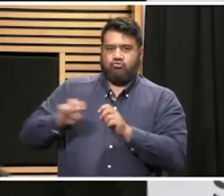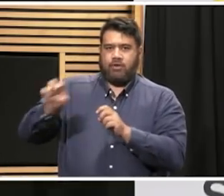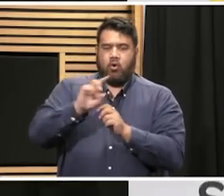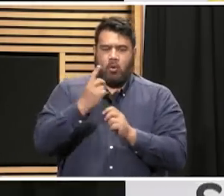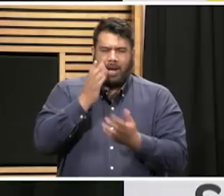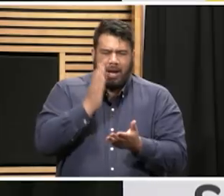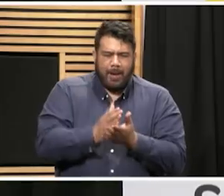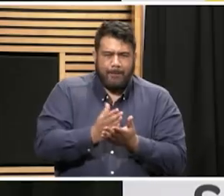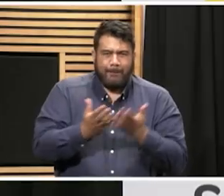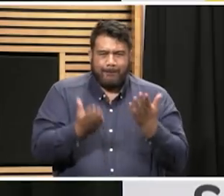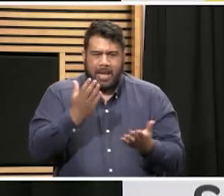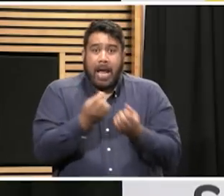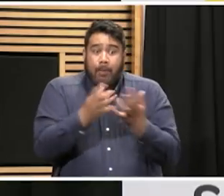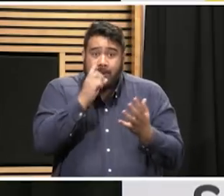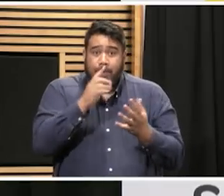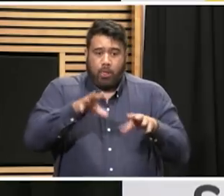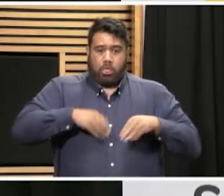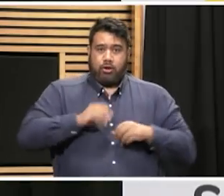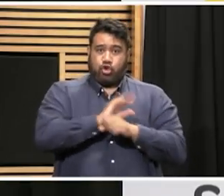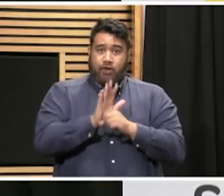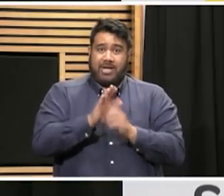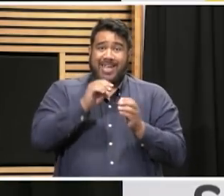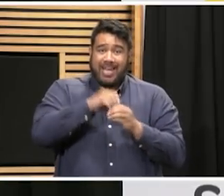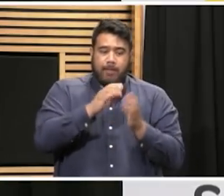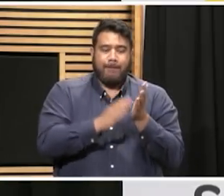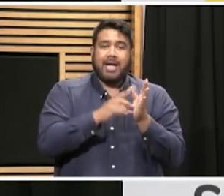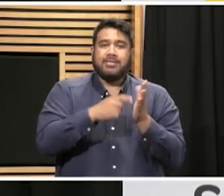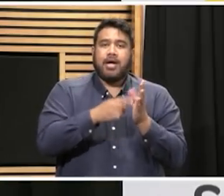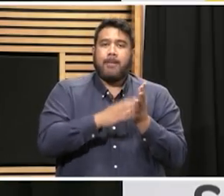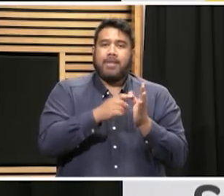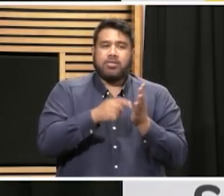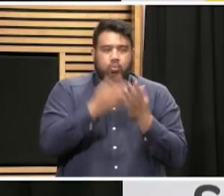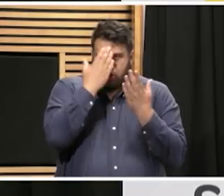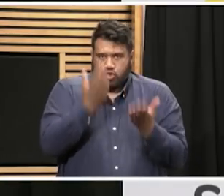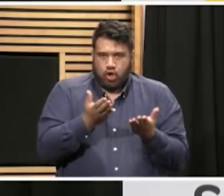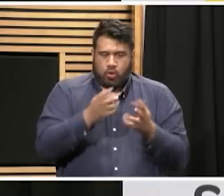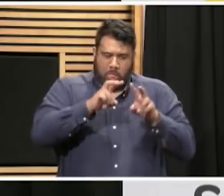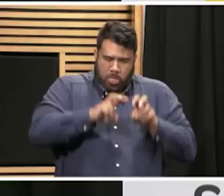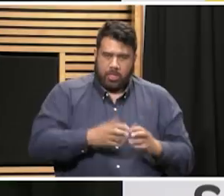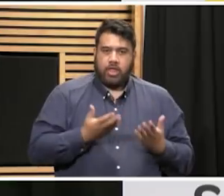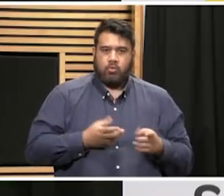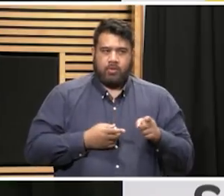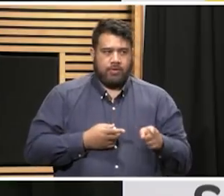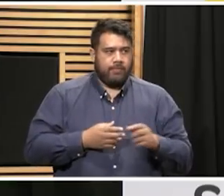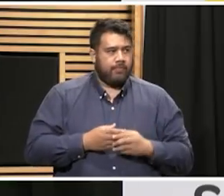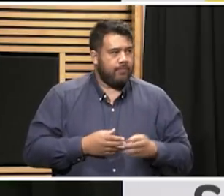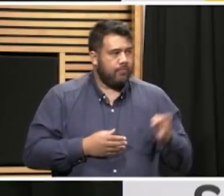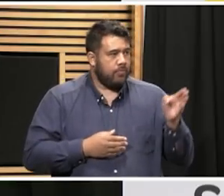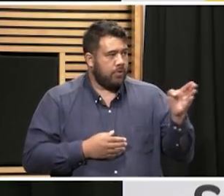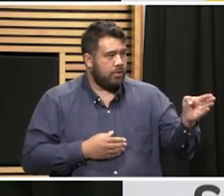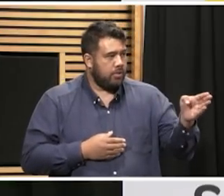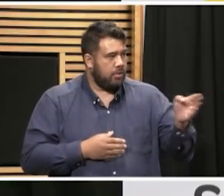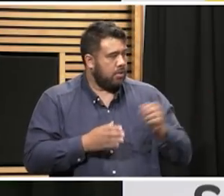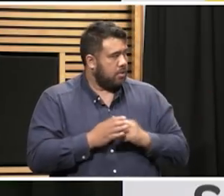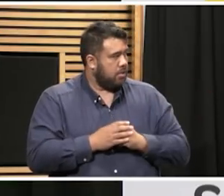clear is the extent of which there might be community transmission. So we're doing a full investigation of that cluster at the moment. So how many people live tested positive within